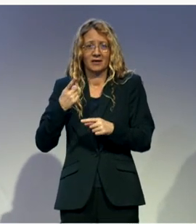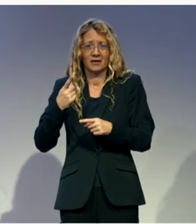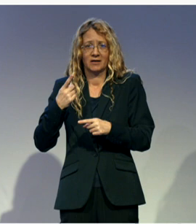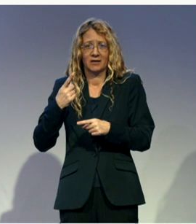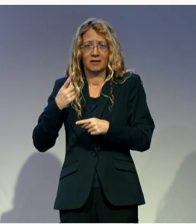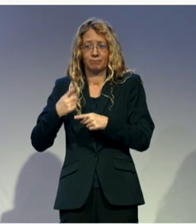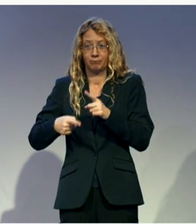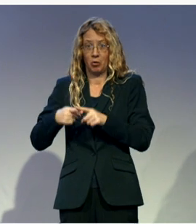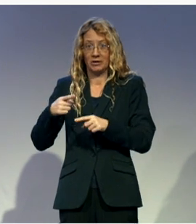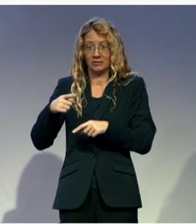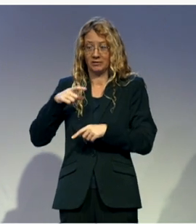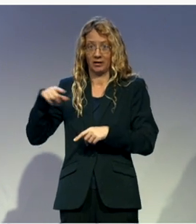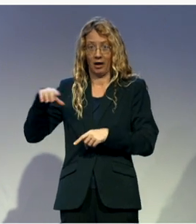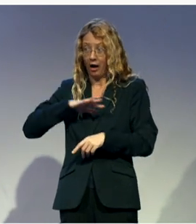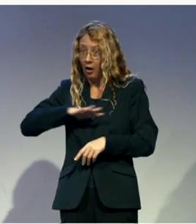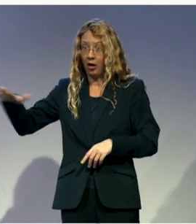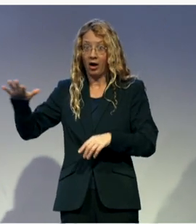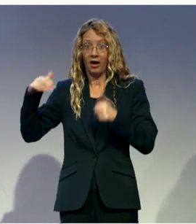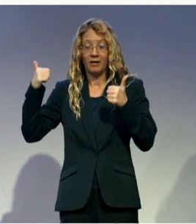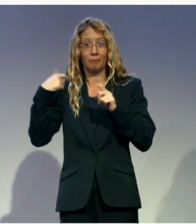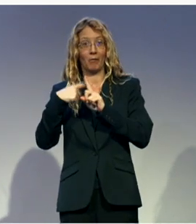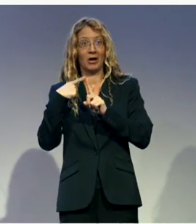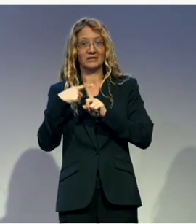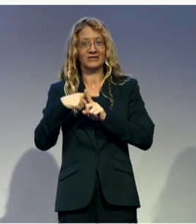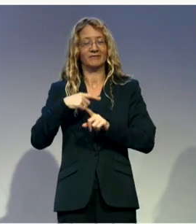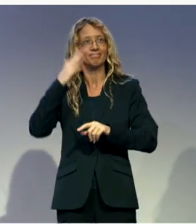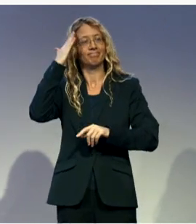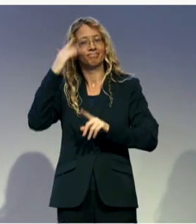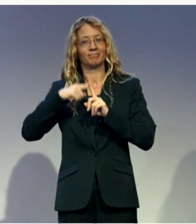context is quite critical.